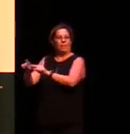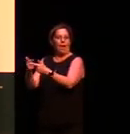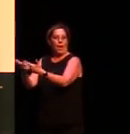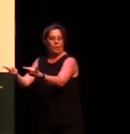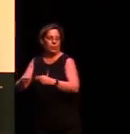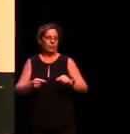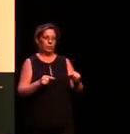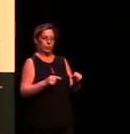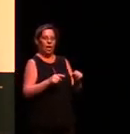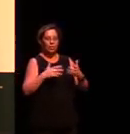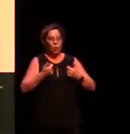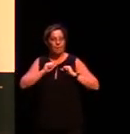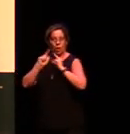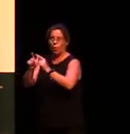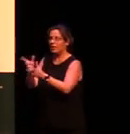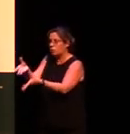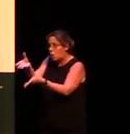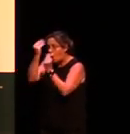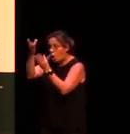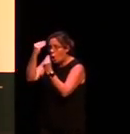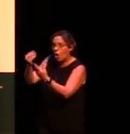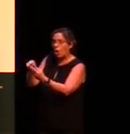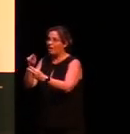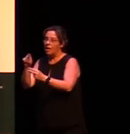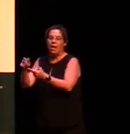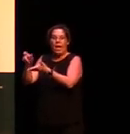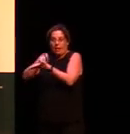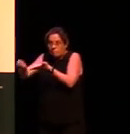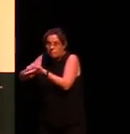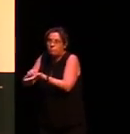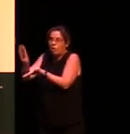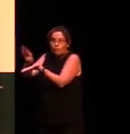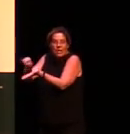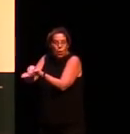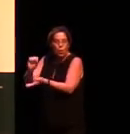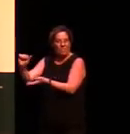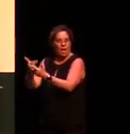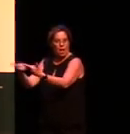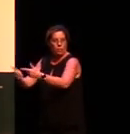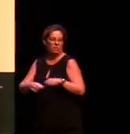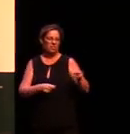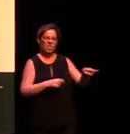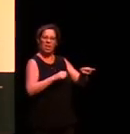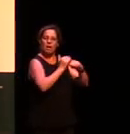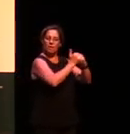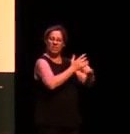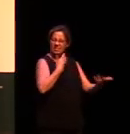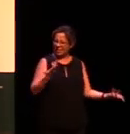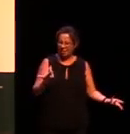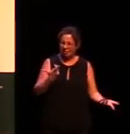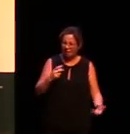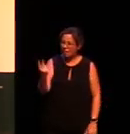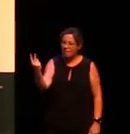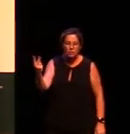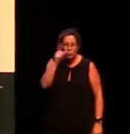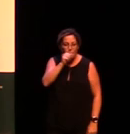asked me why I would want to go and learn a language that had only two speakers. He said, wouldn't it make more sense to go and learn a language